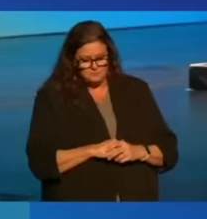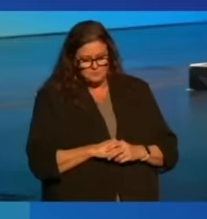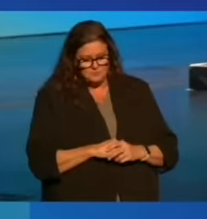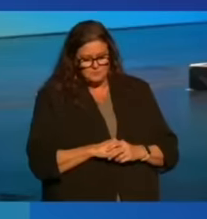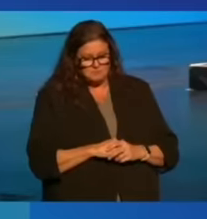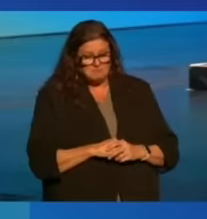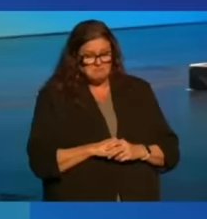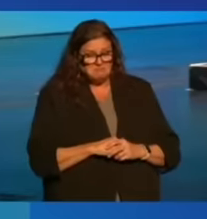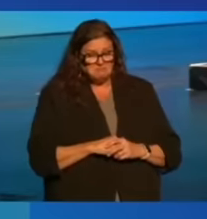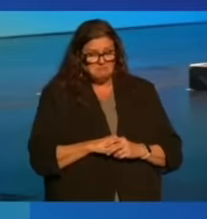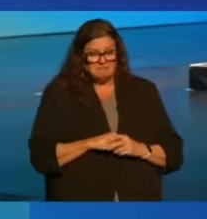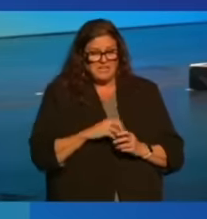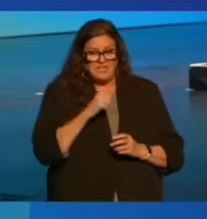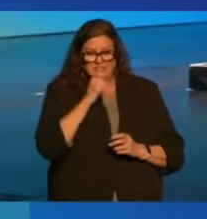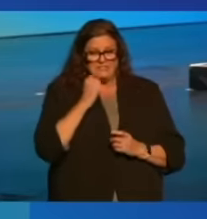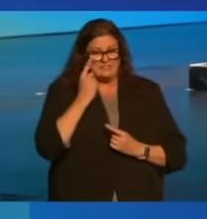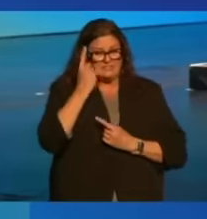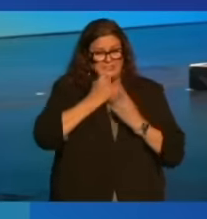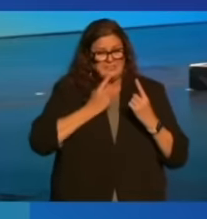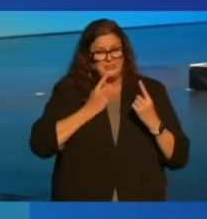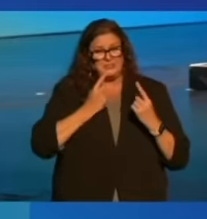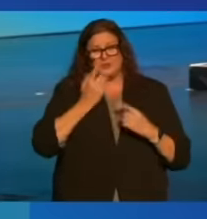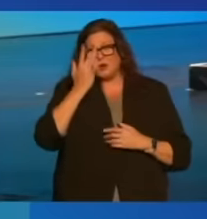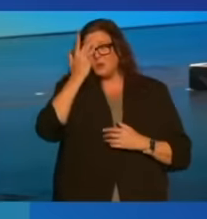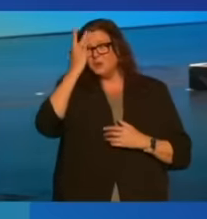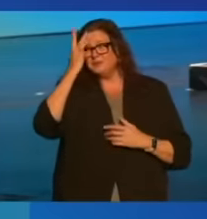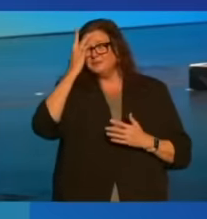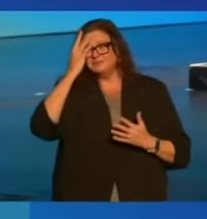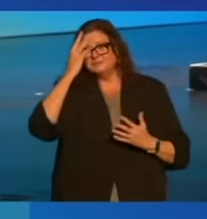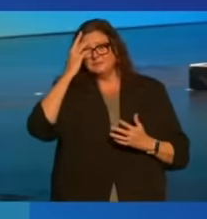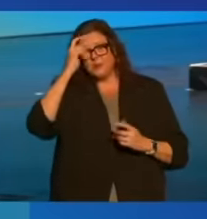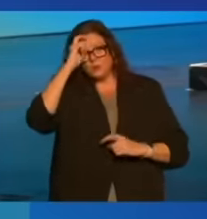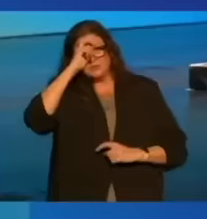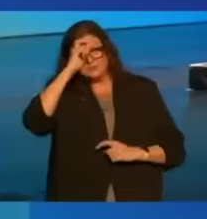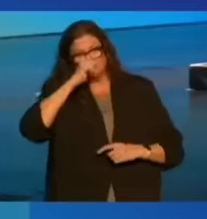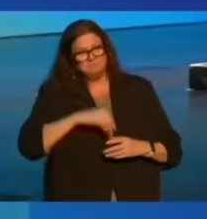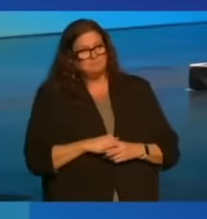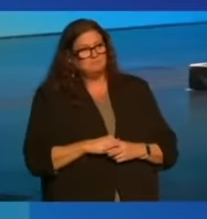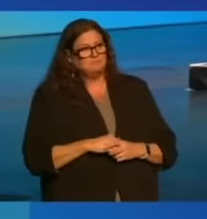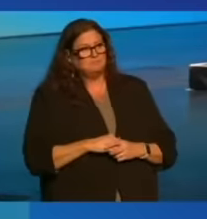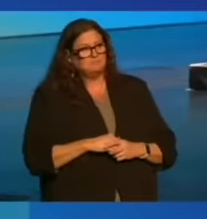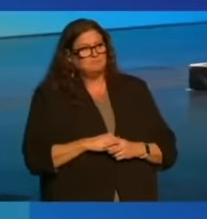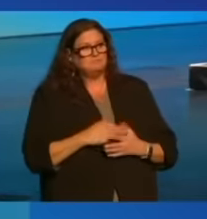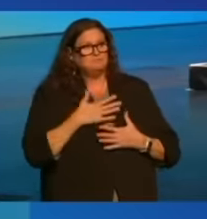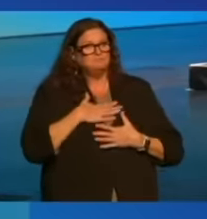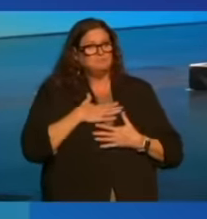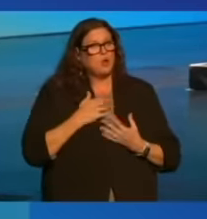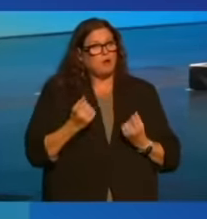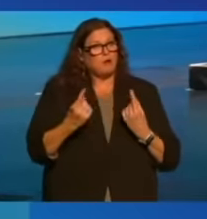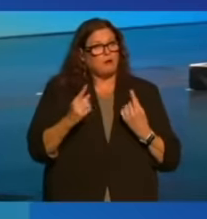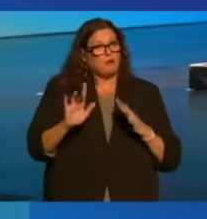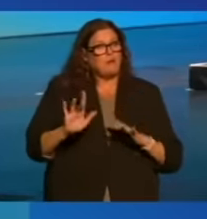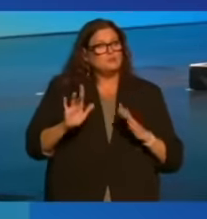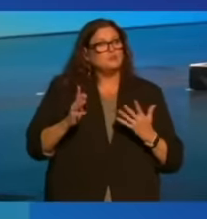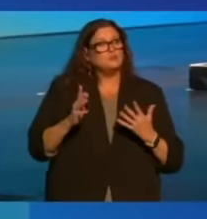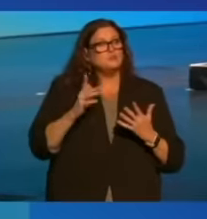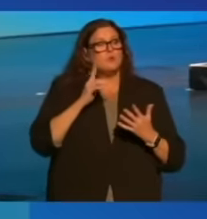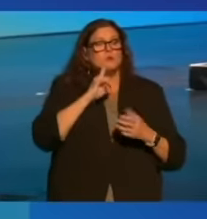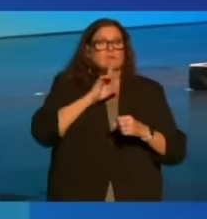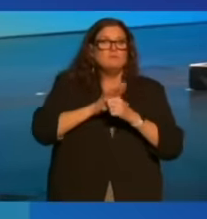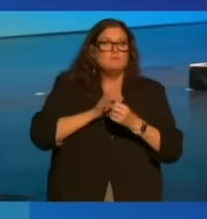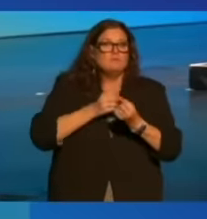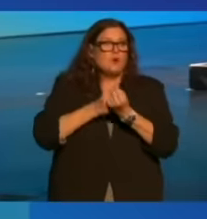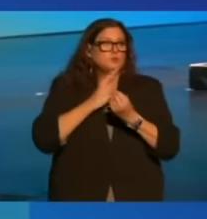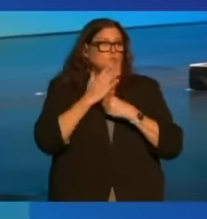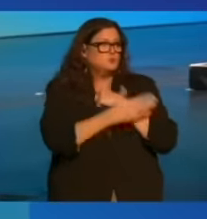It doesn't account for our wit or wisdom, our compassion or our devotion